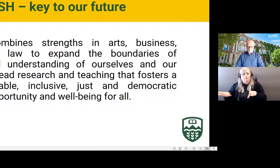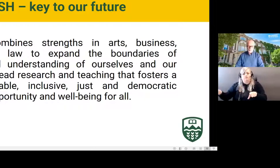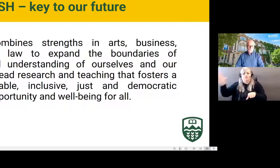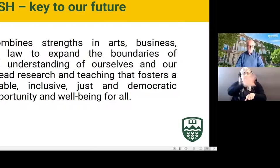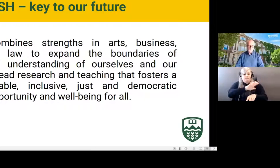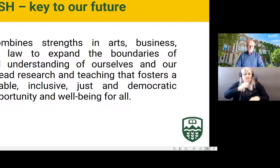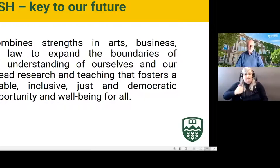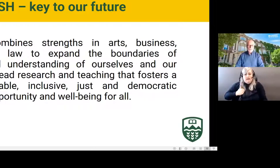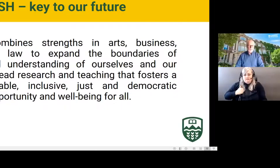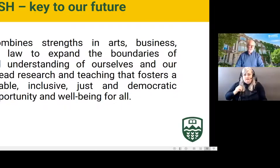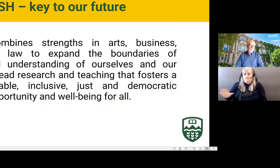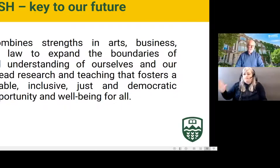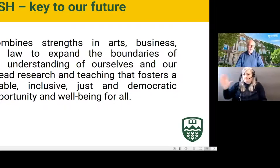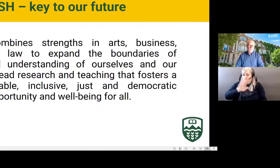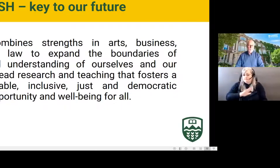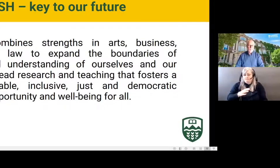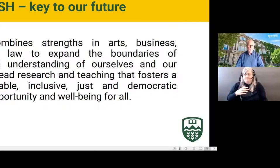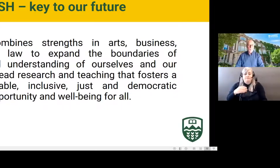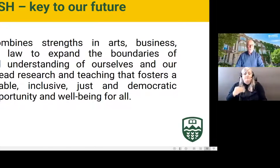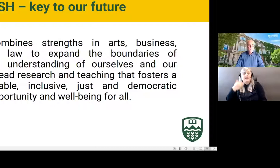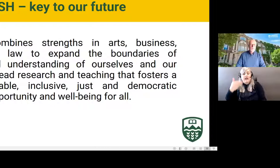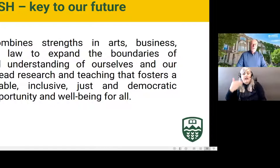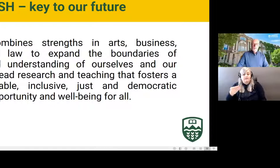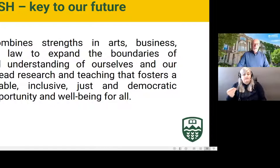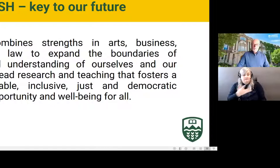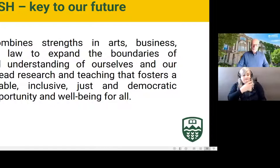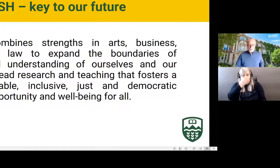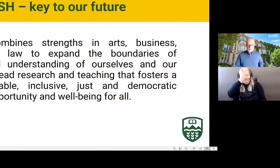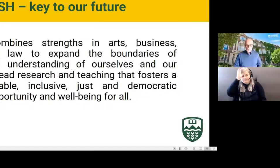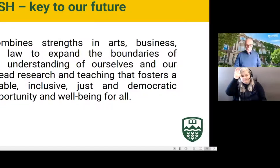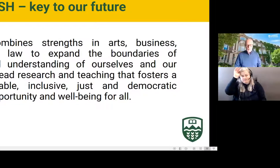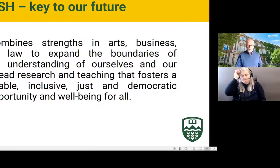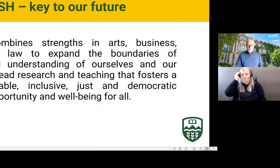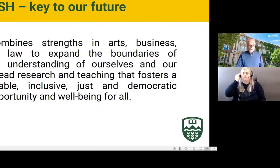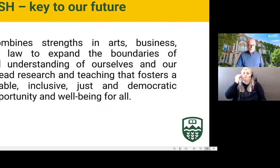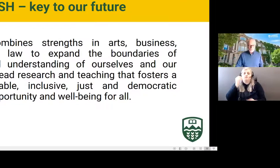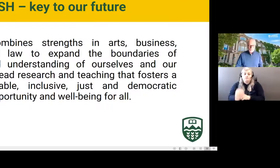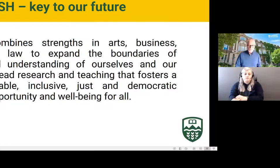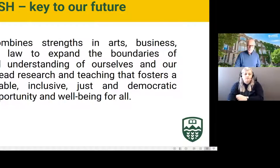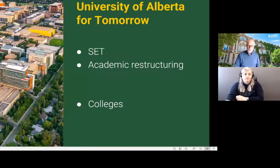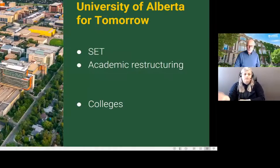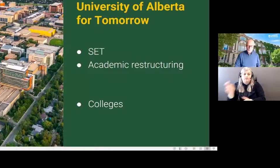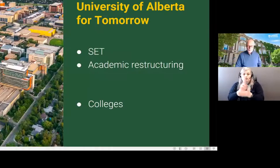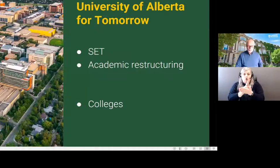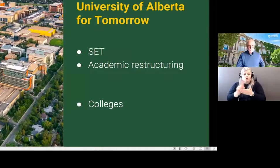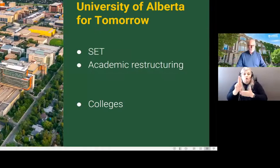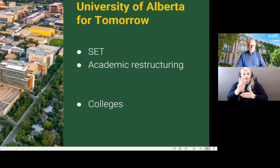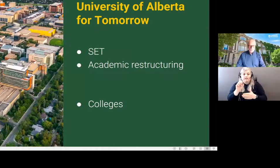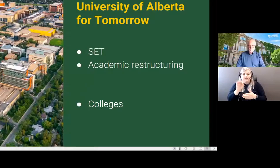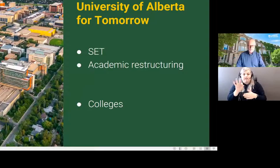broadly. Next slide, please. So the University of Alberta for tomorrow.